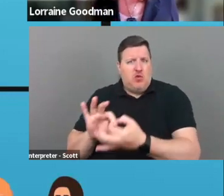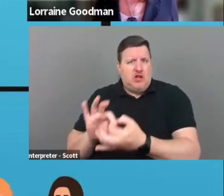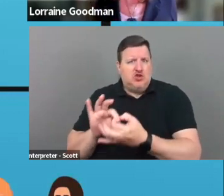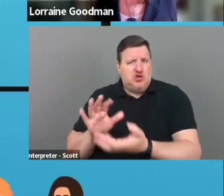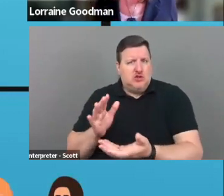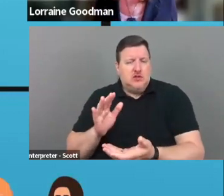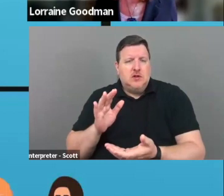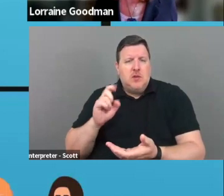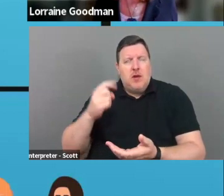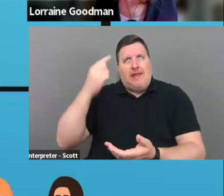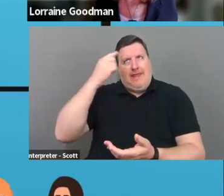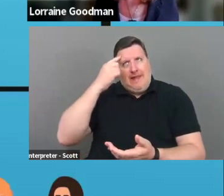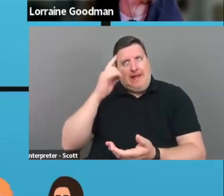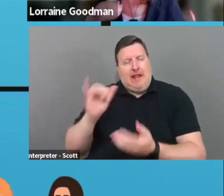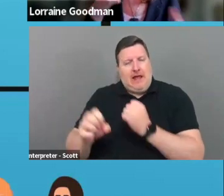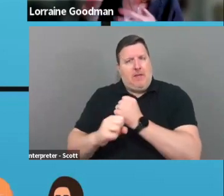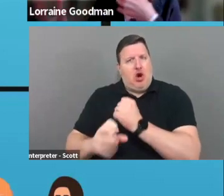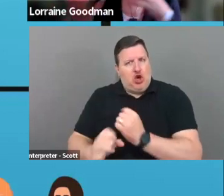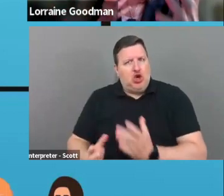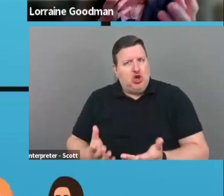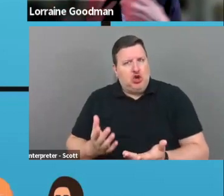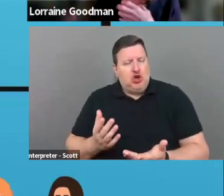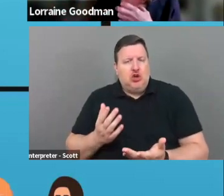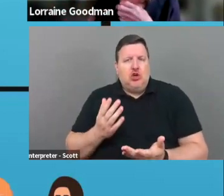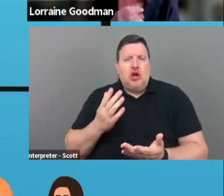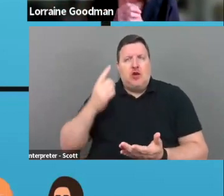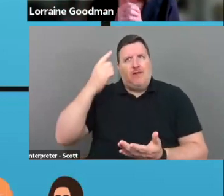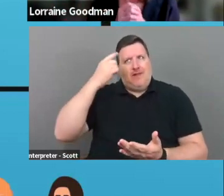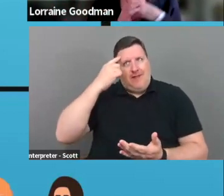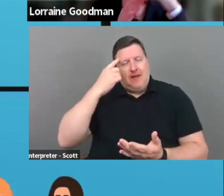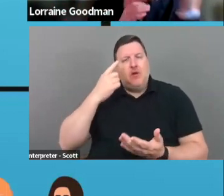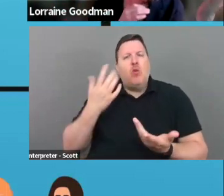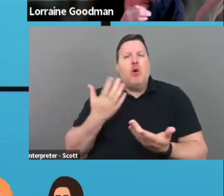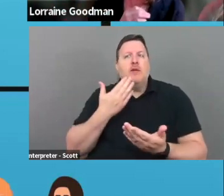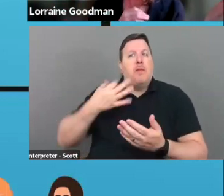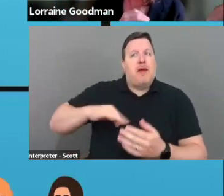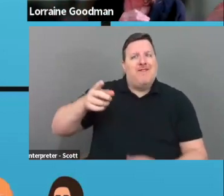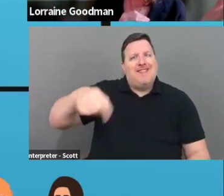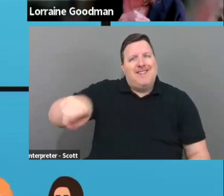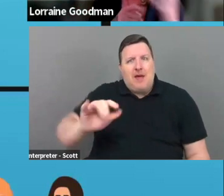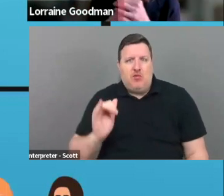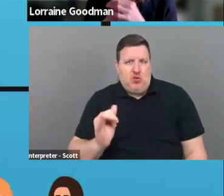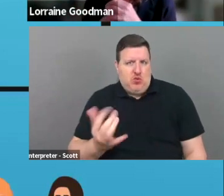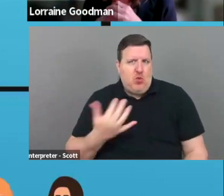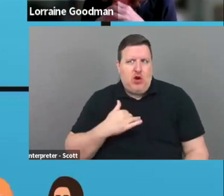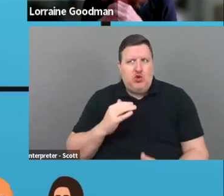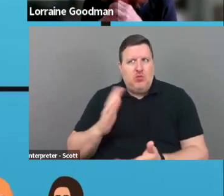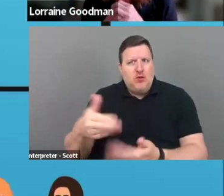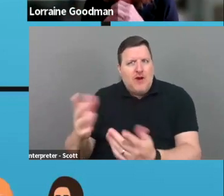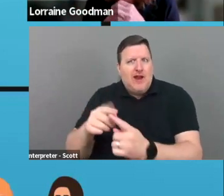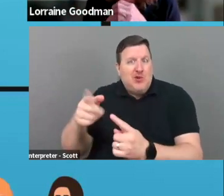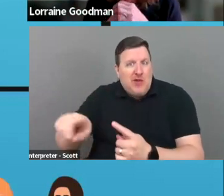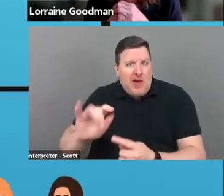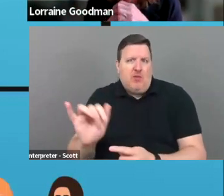You have to think like a marketer and you have to think of a quid pro quo. You know, what are you giving them? That's why